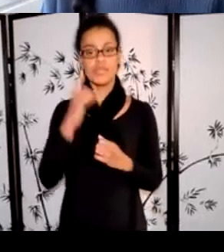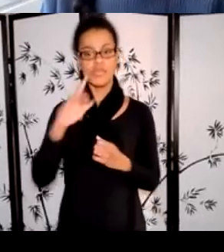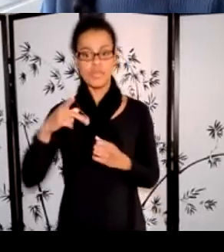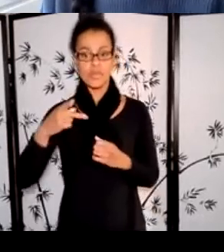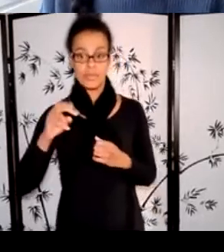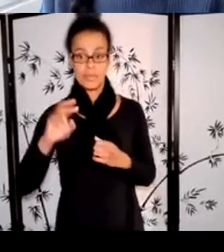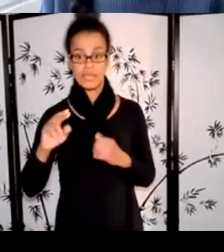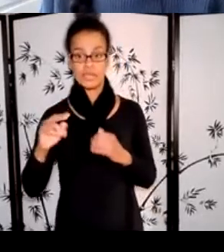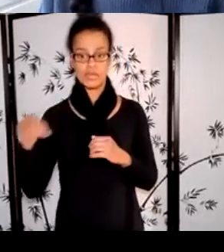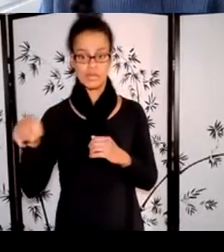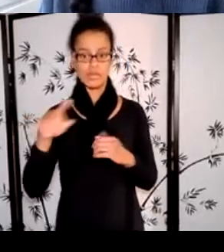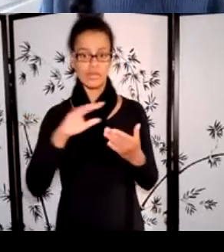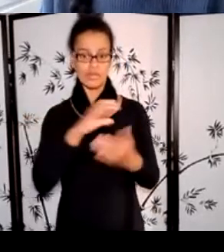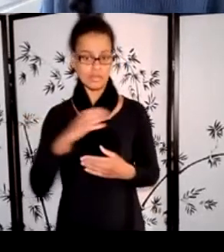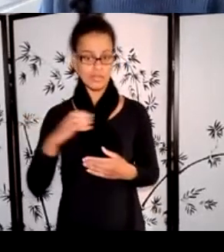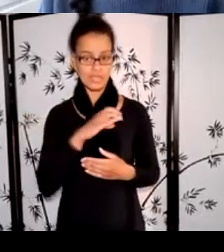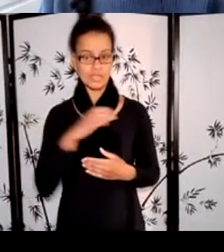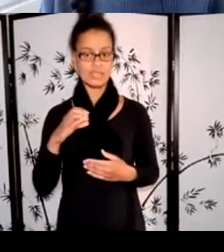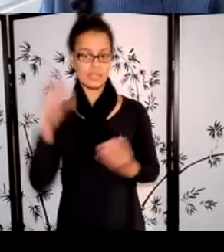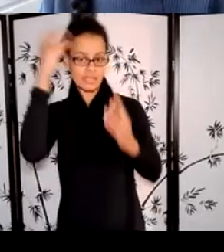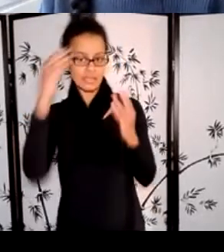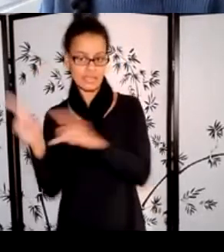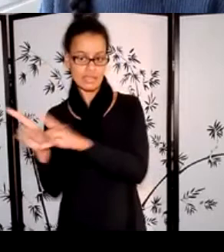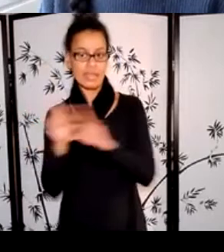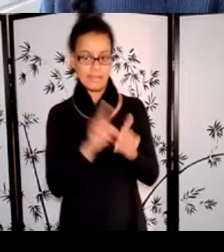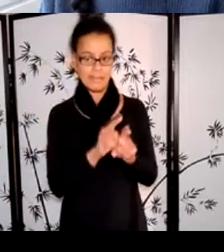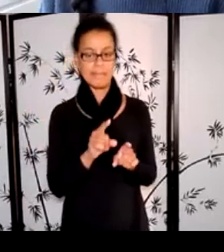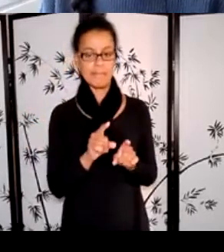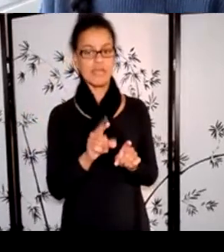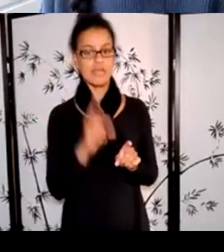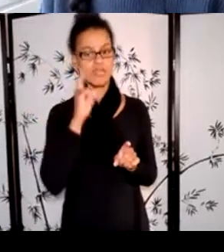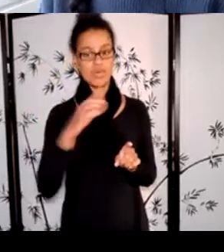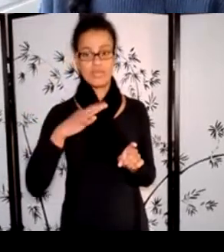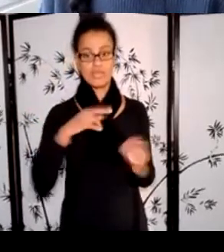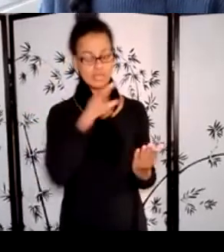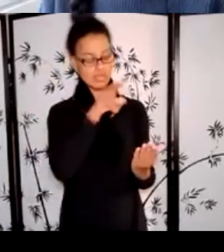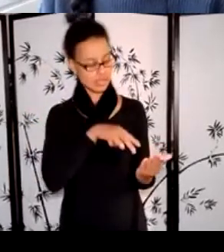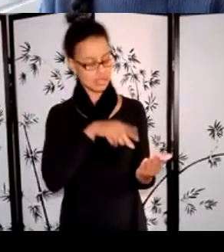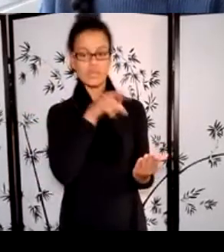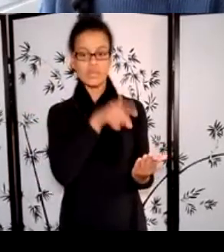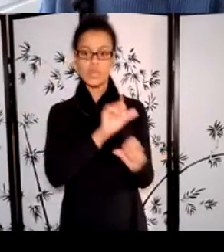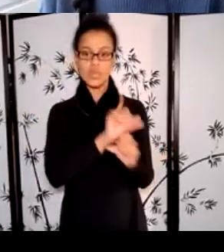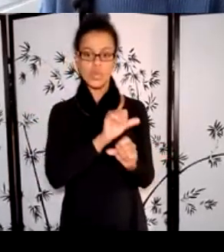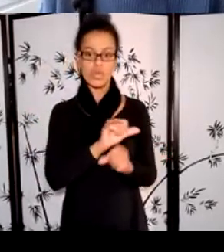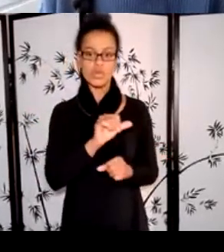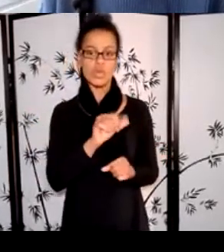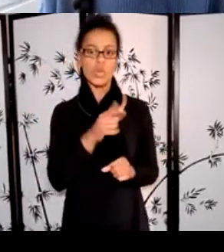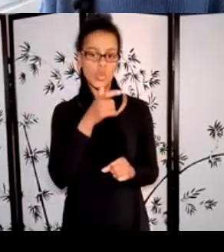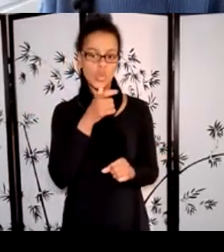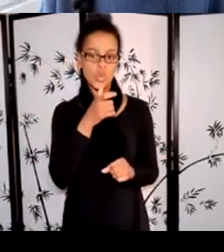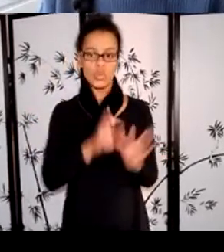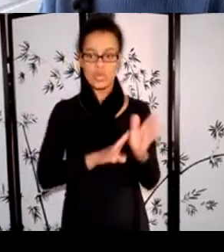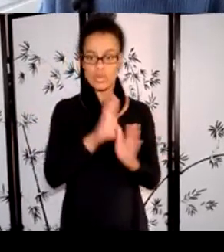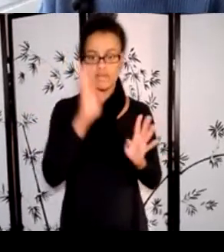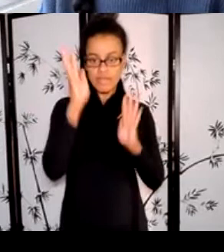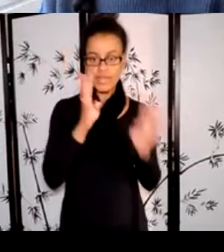and considerate of the work that they make, who they make it with and for, and how they make it? I'll expand on this more when we talk about program